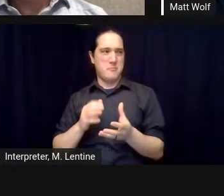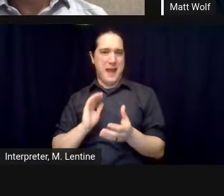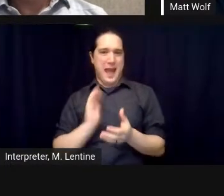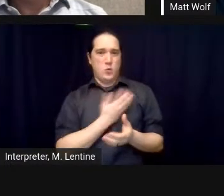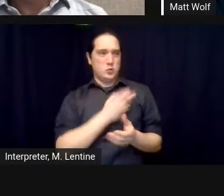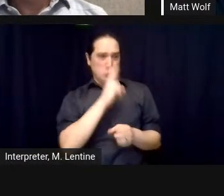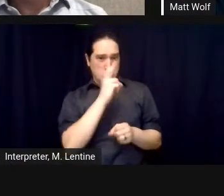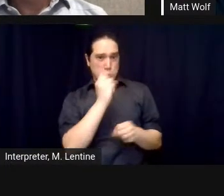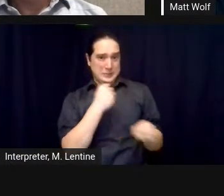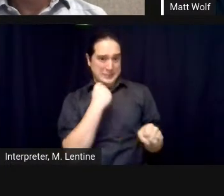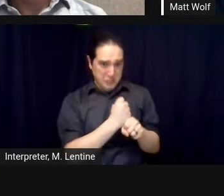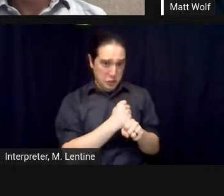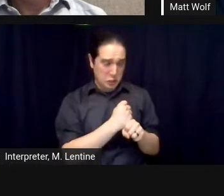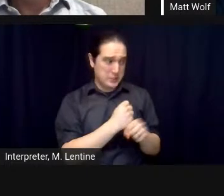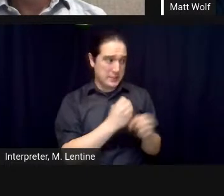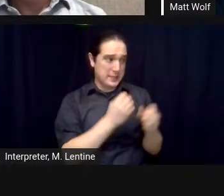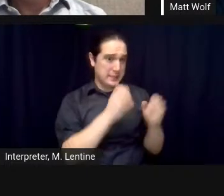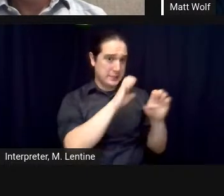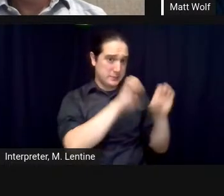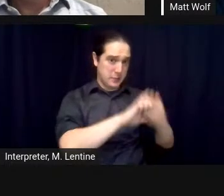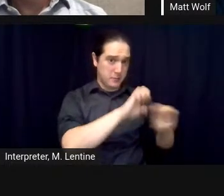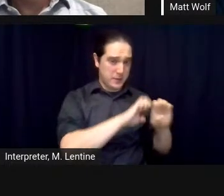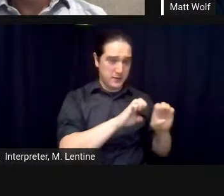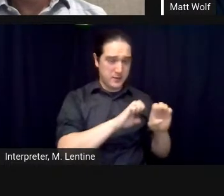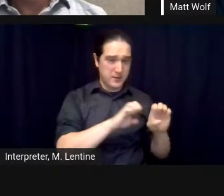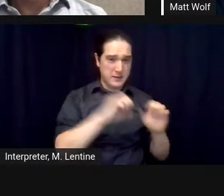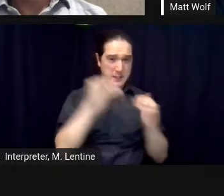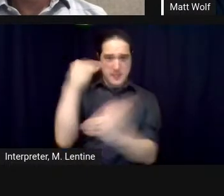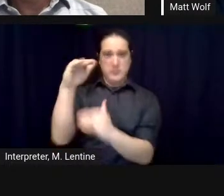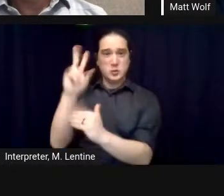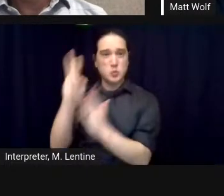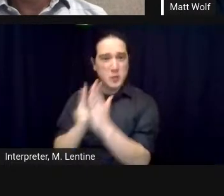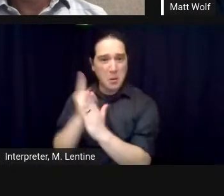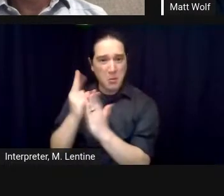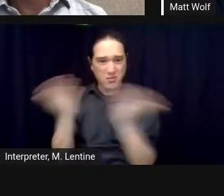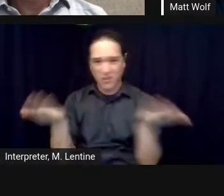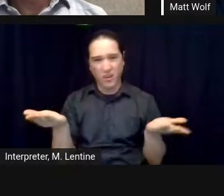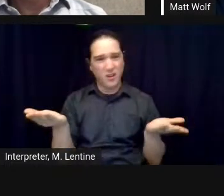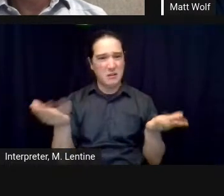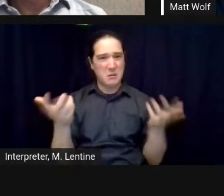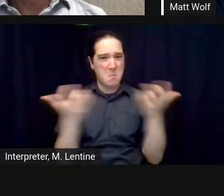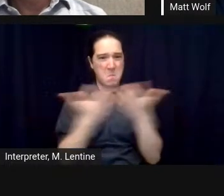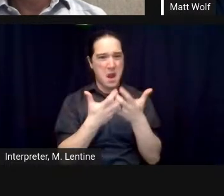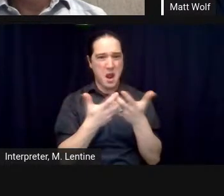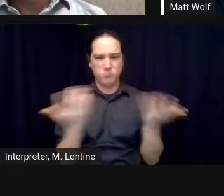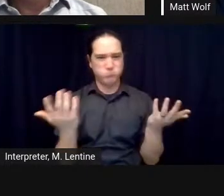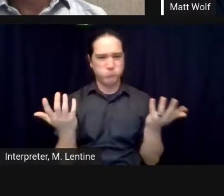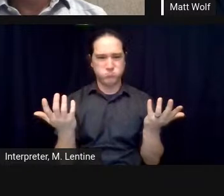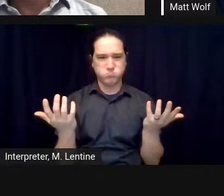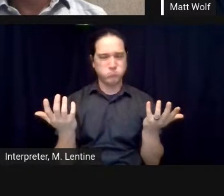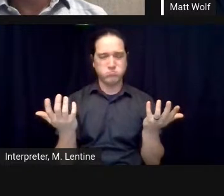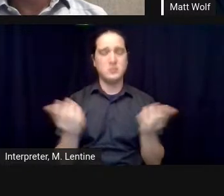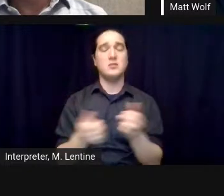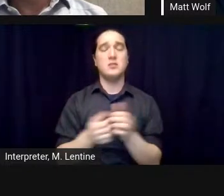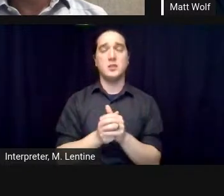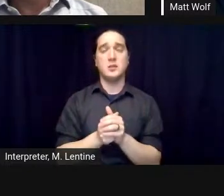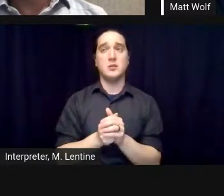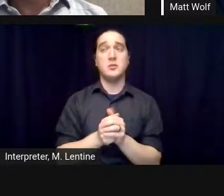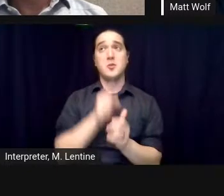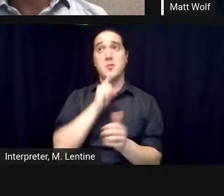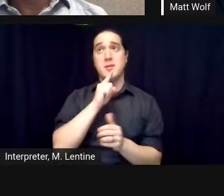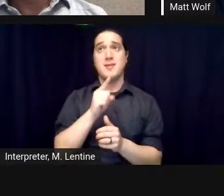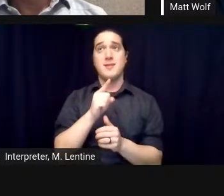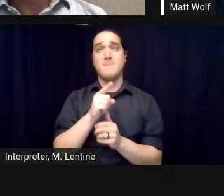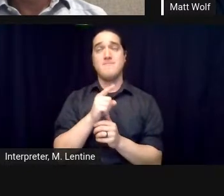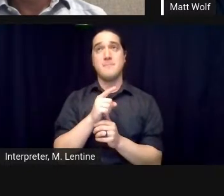of how to be a biospherian or how to operate bias for two and the really amazing thing which i think has a huge amount of relevance